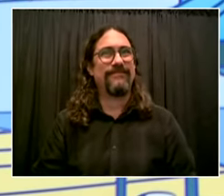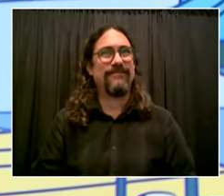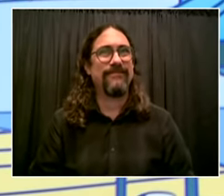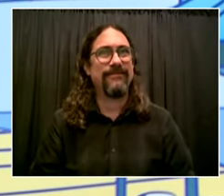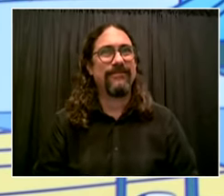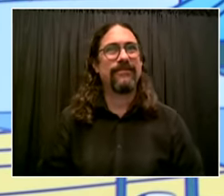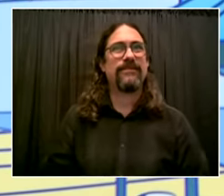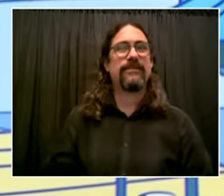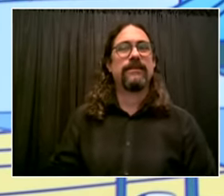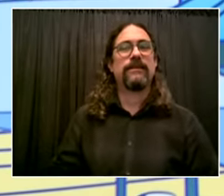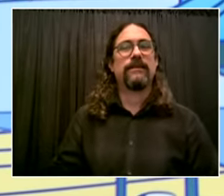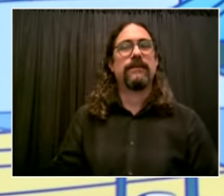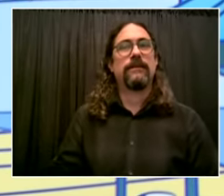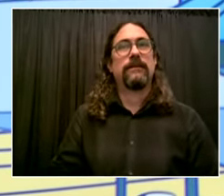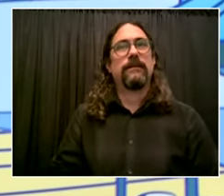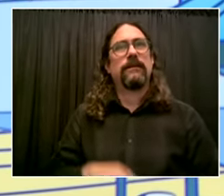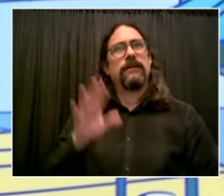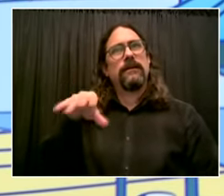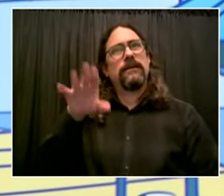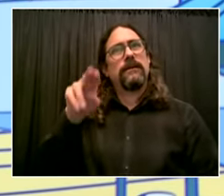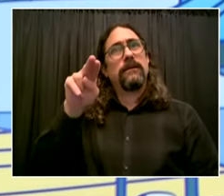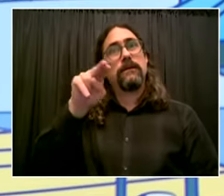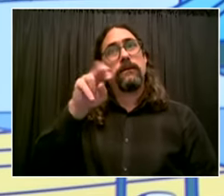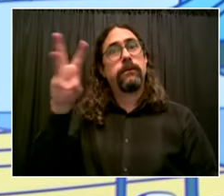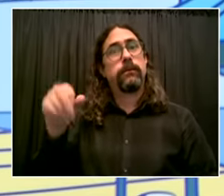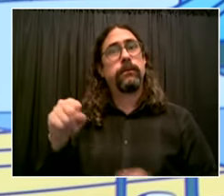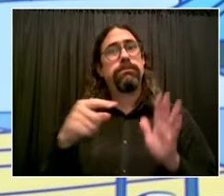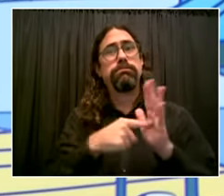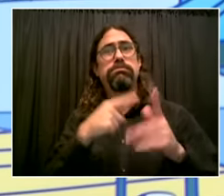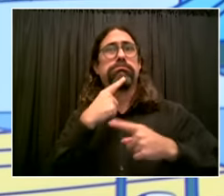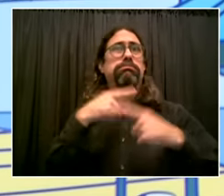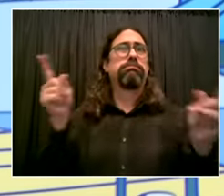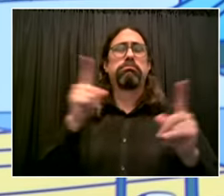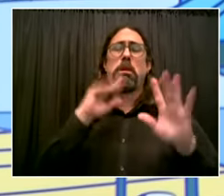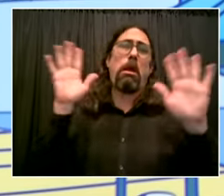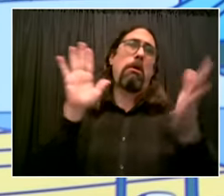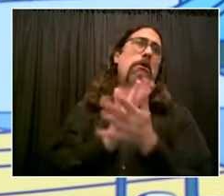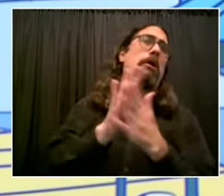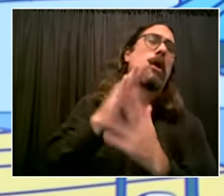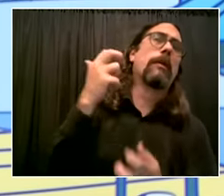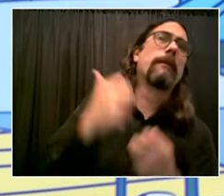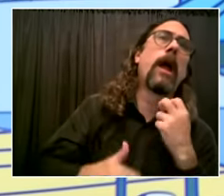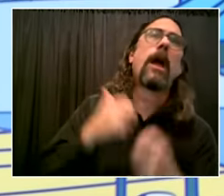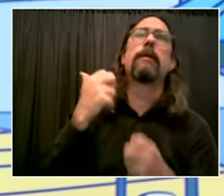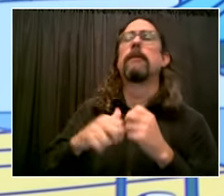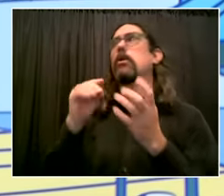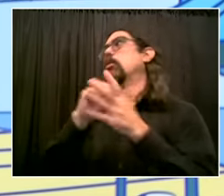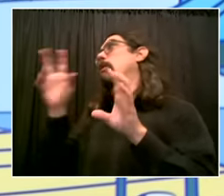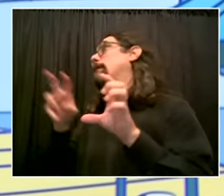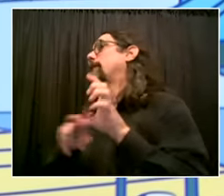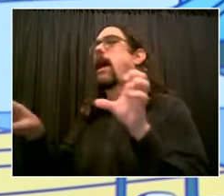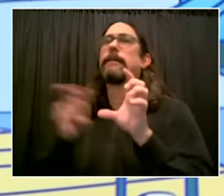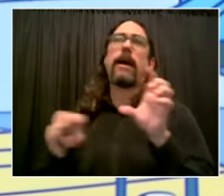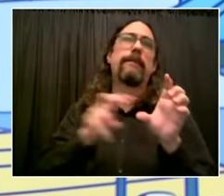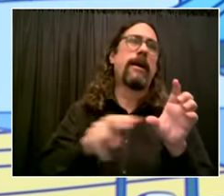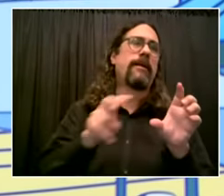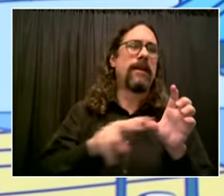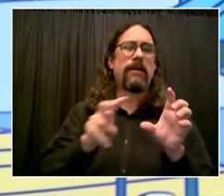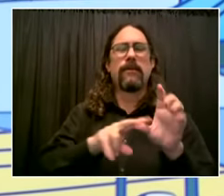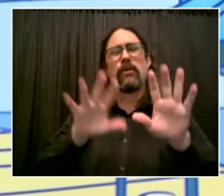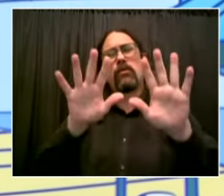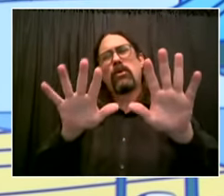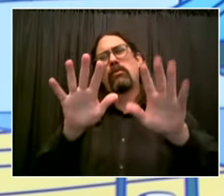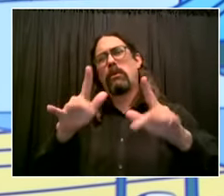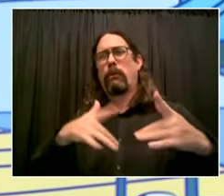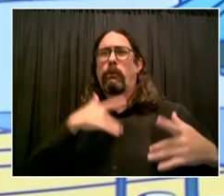that this team undertook and and working with community groups and all you know city's population is now 8.8 million that's